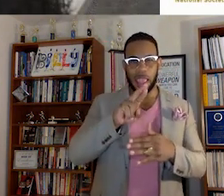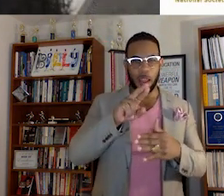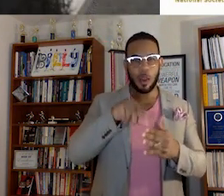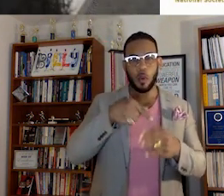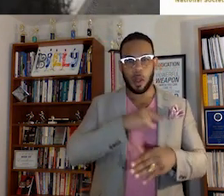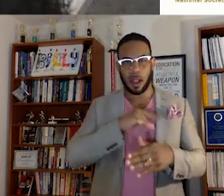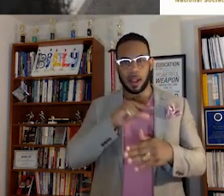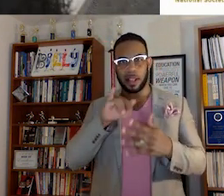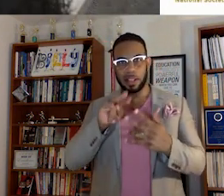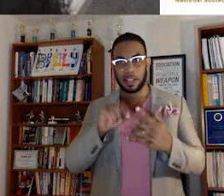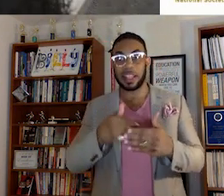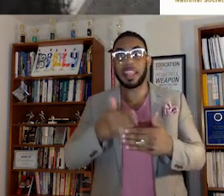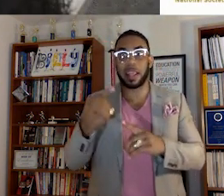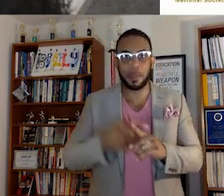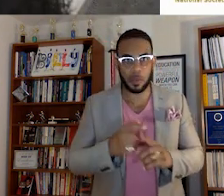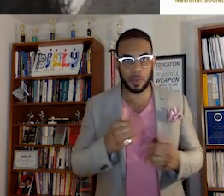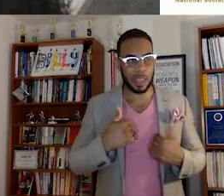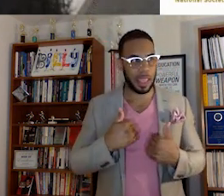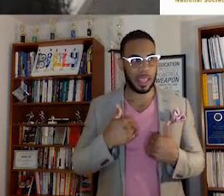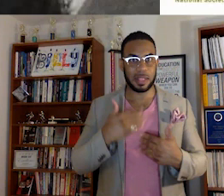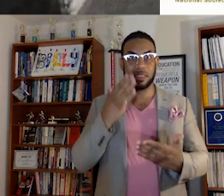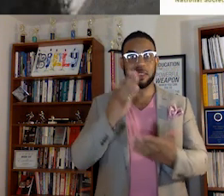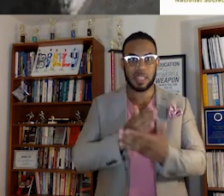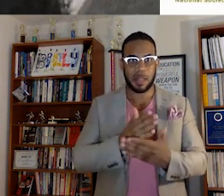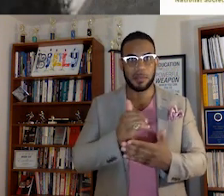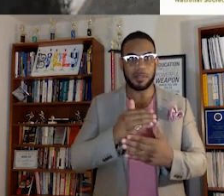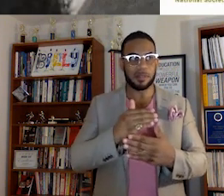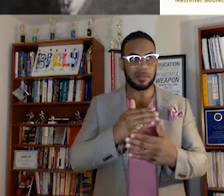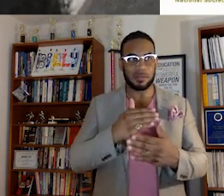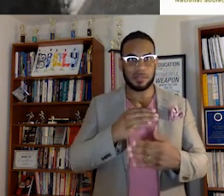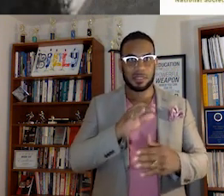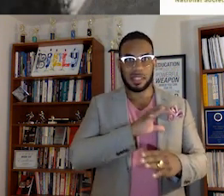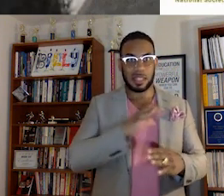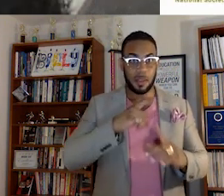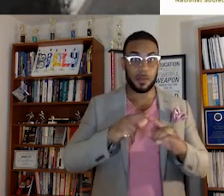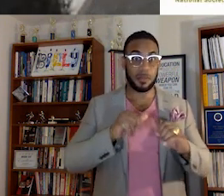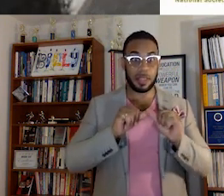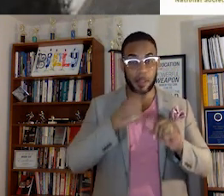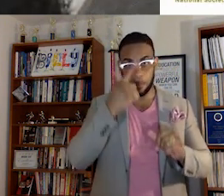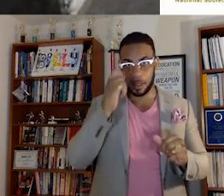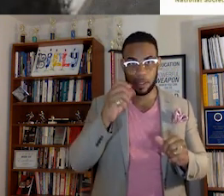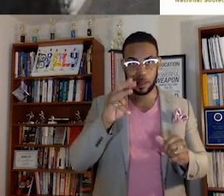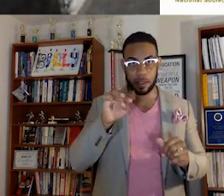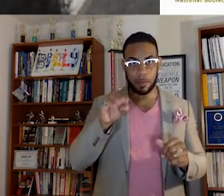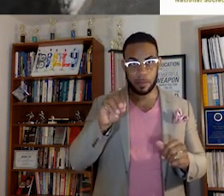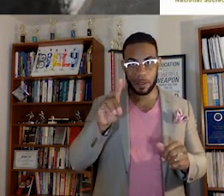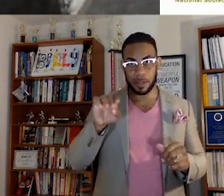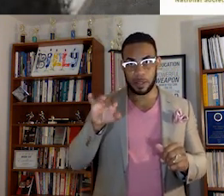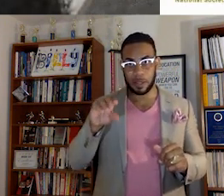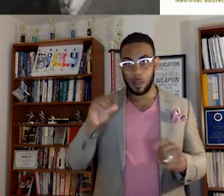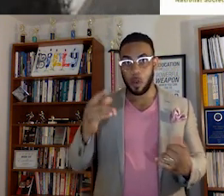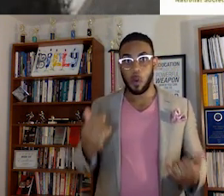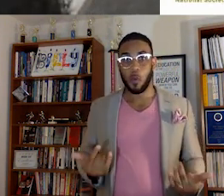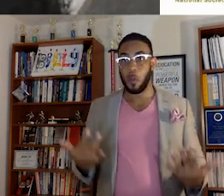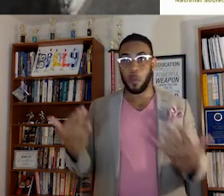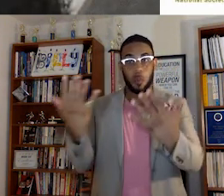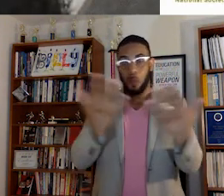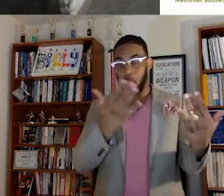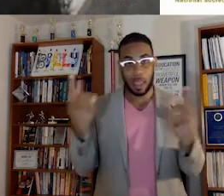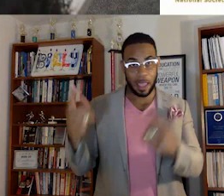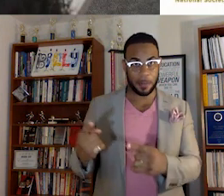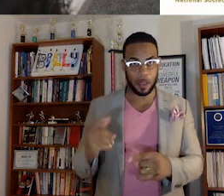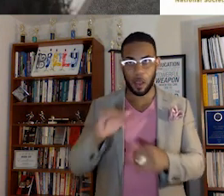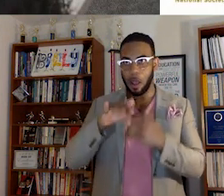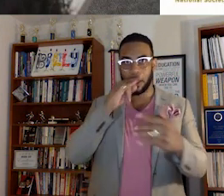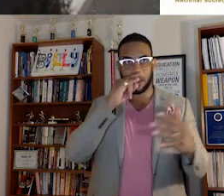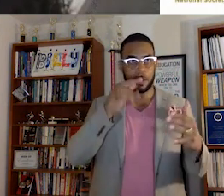And then the next month we had to stop the chapter from continuing because the Mendocino wildfire happened and